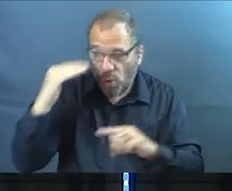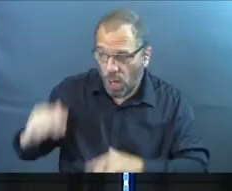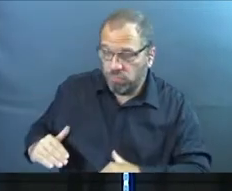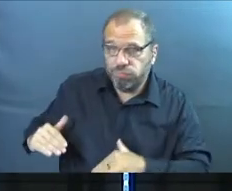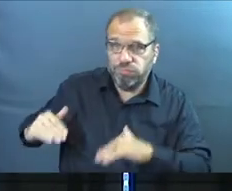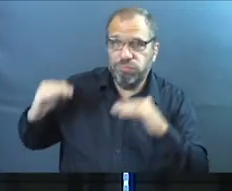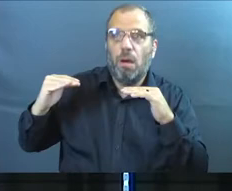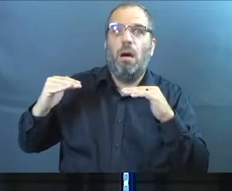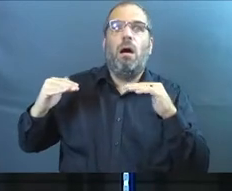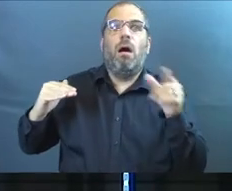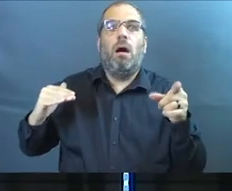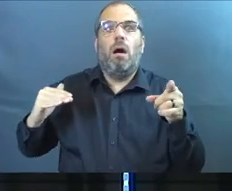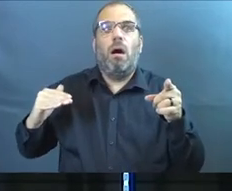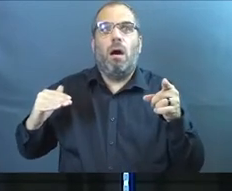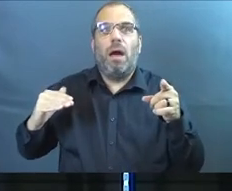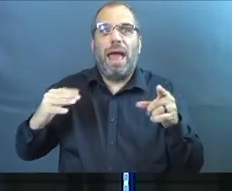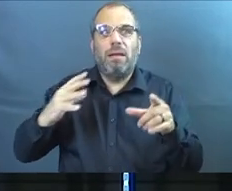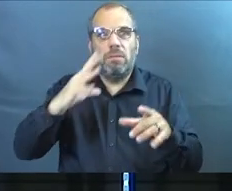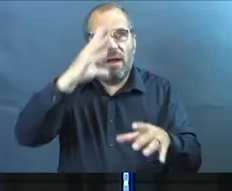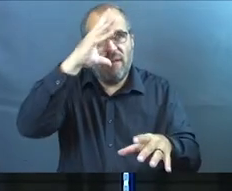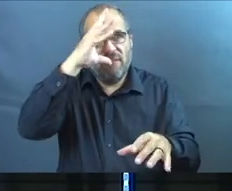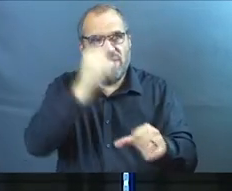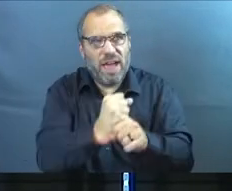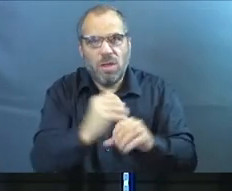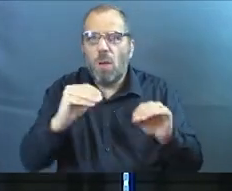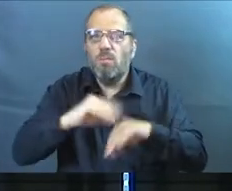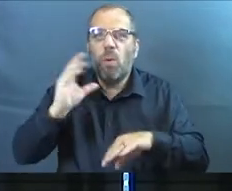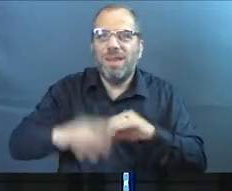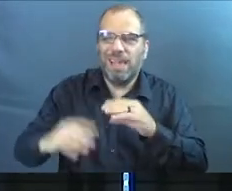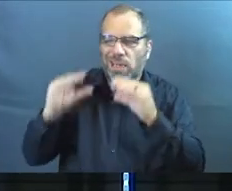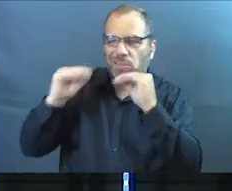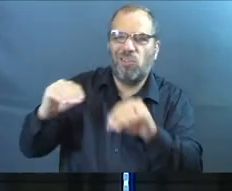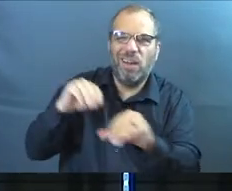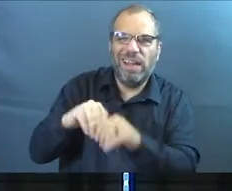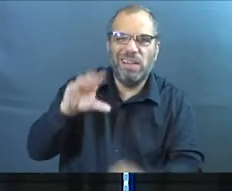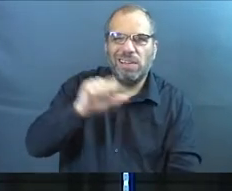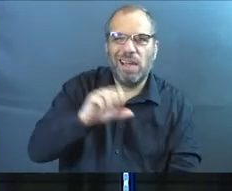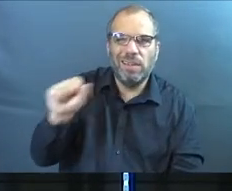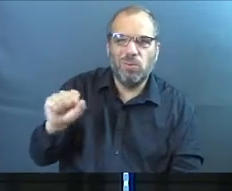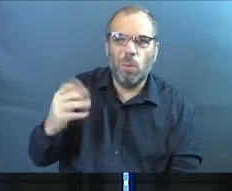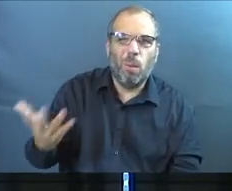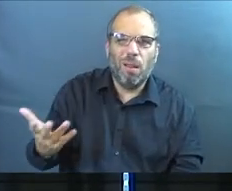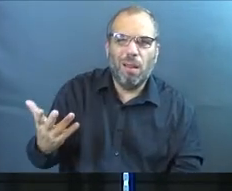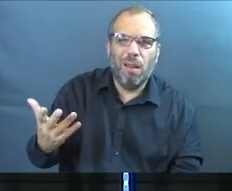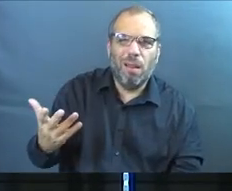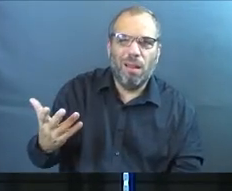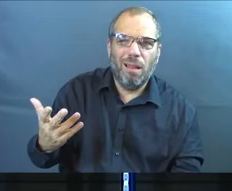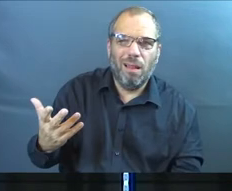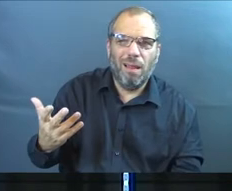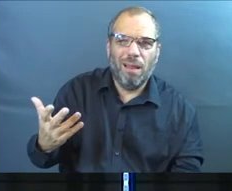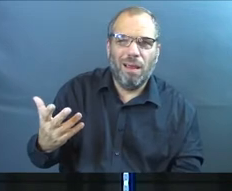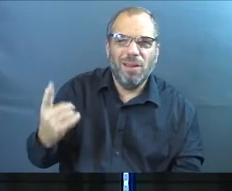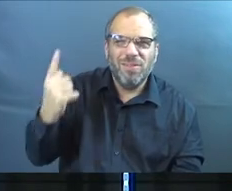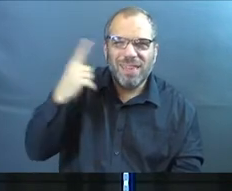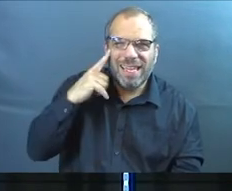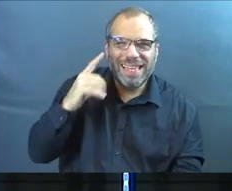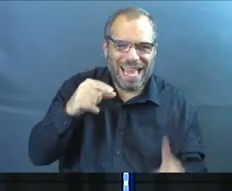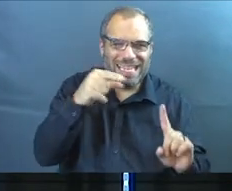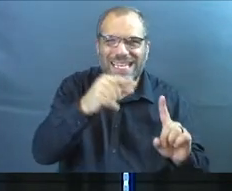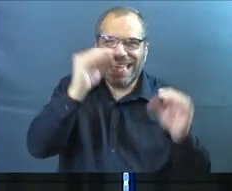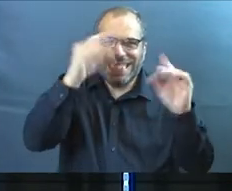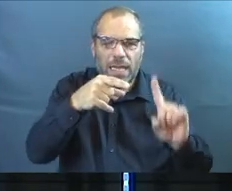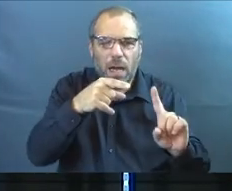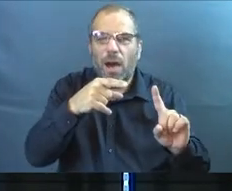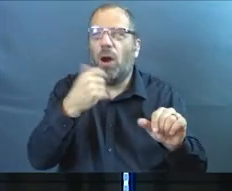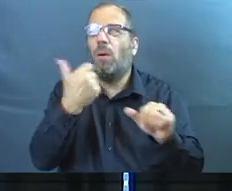and you caught faith from them more than the faith was taught to you. Some of you can think of that teacher right